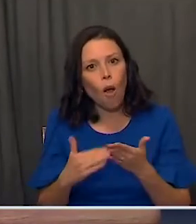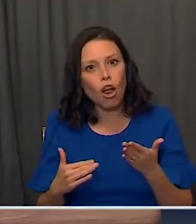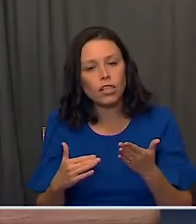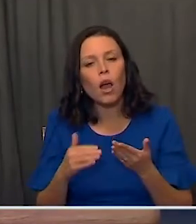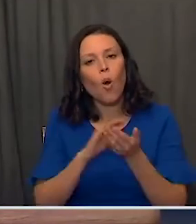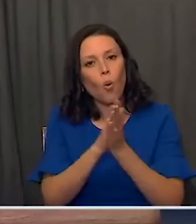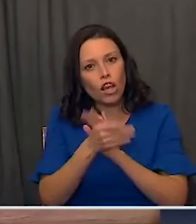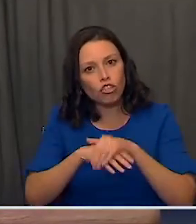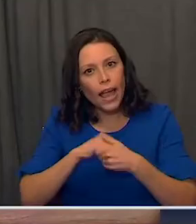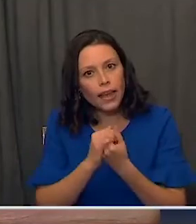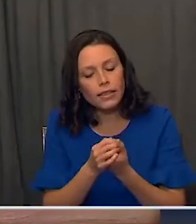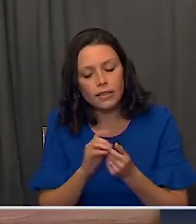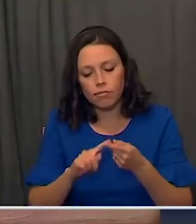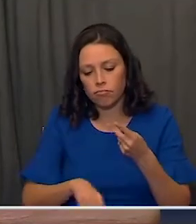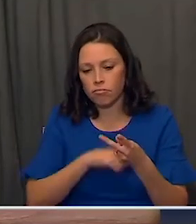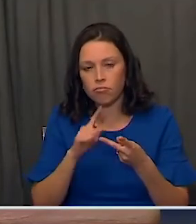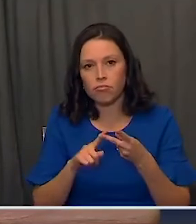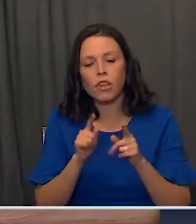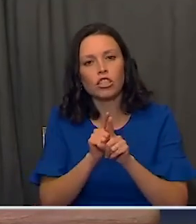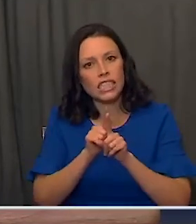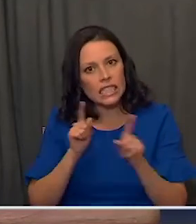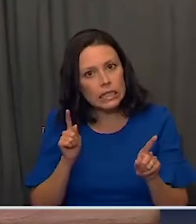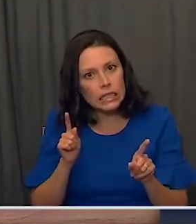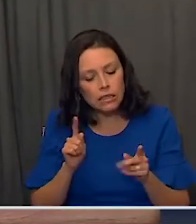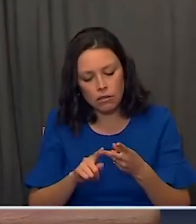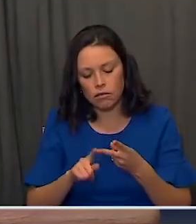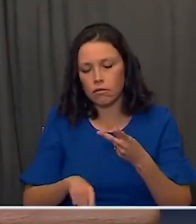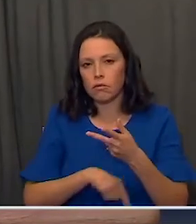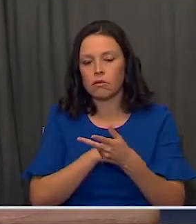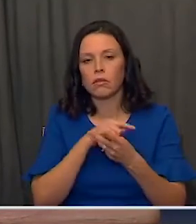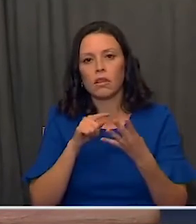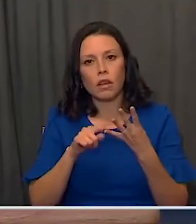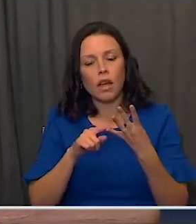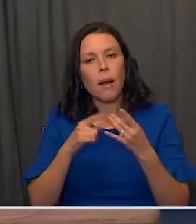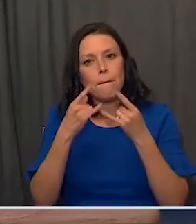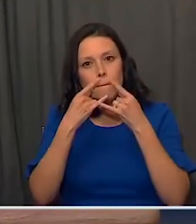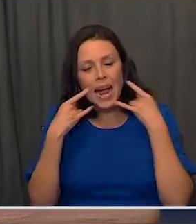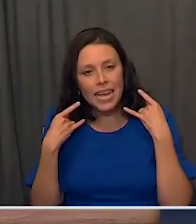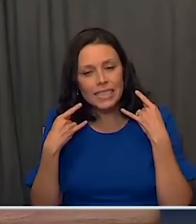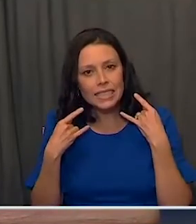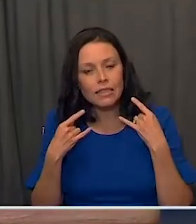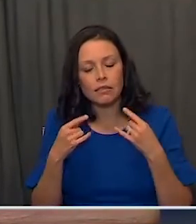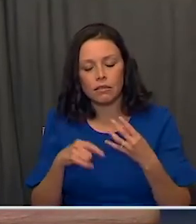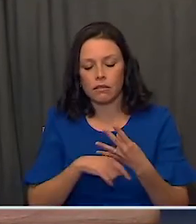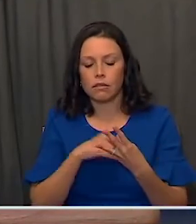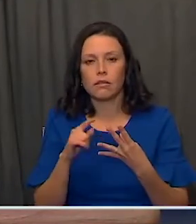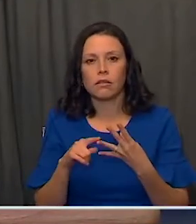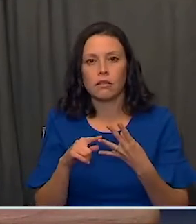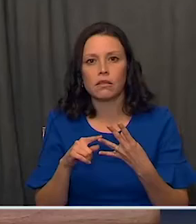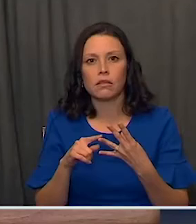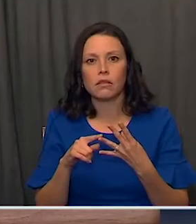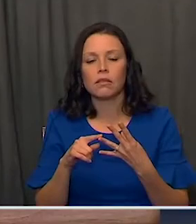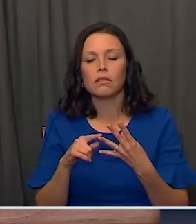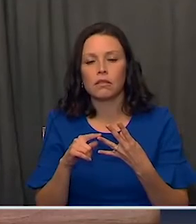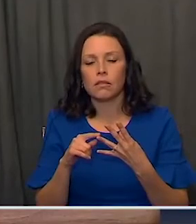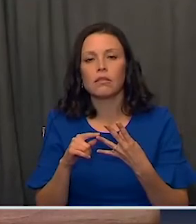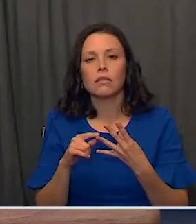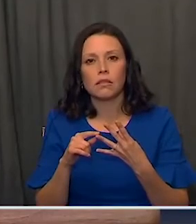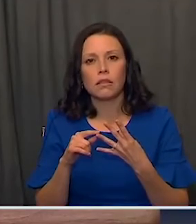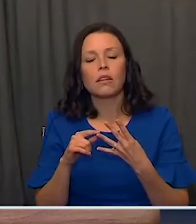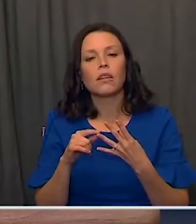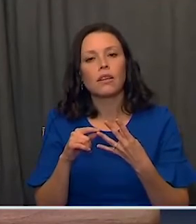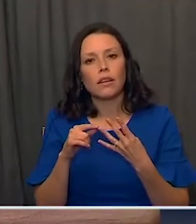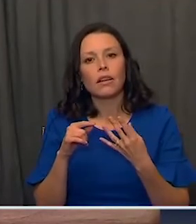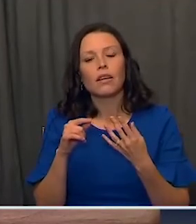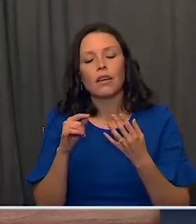Wash your hands. Practice social distancing. Wear a mask when social distancing isn't possible. Do